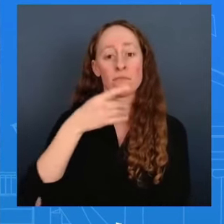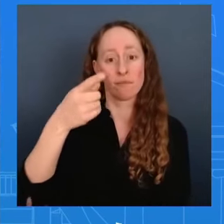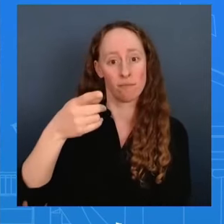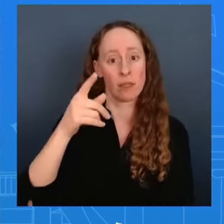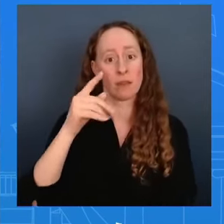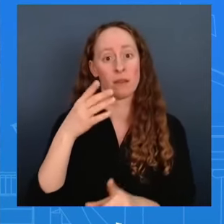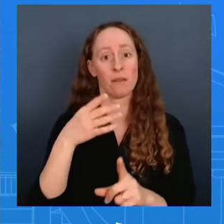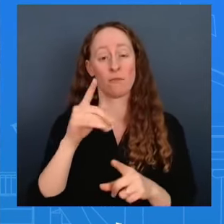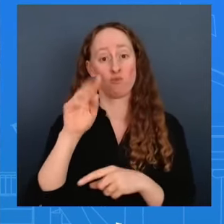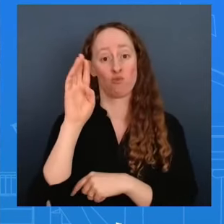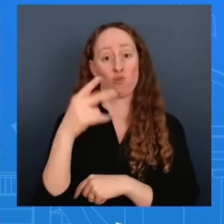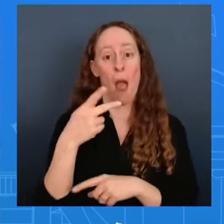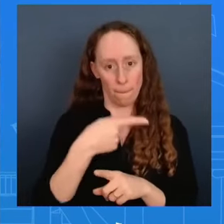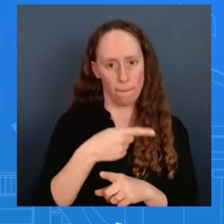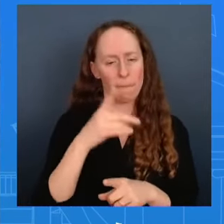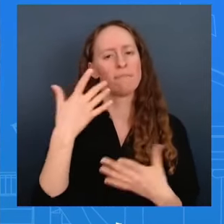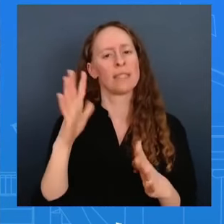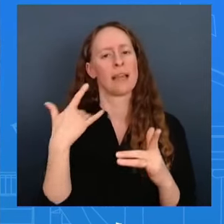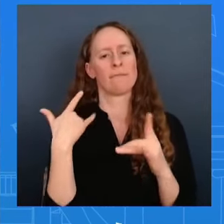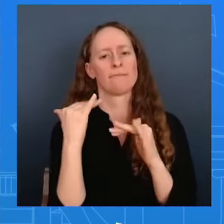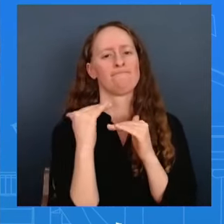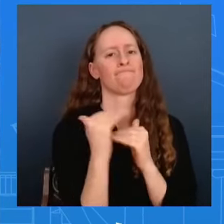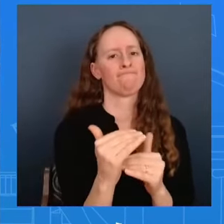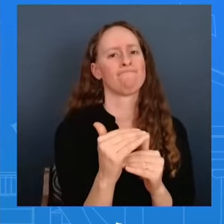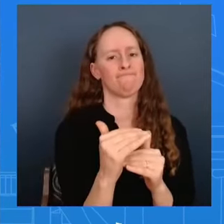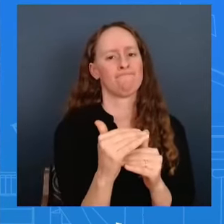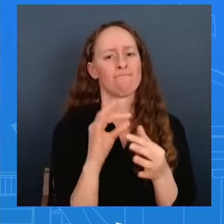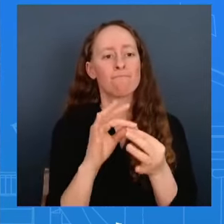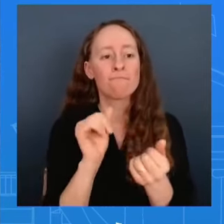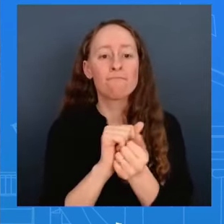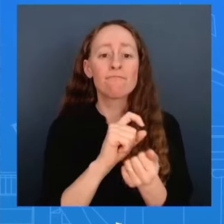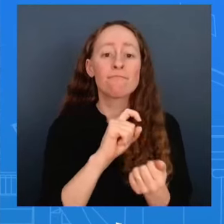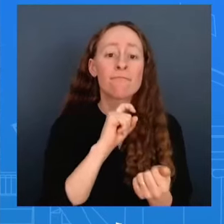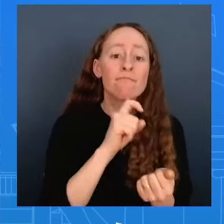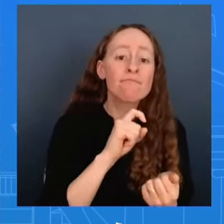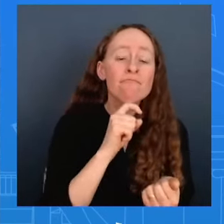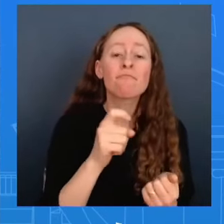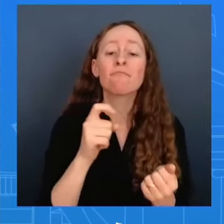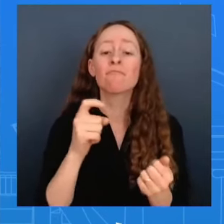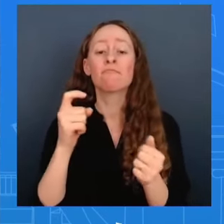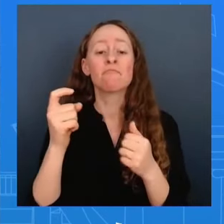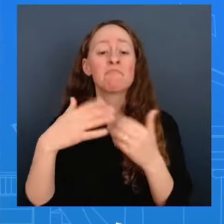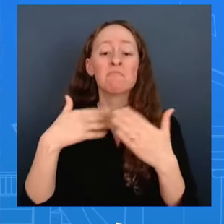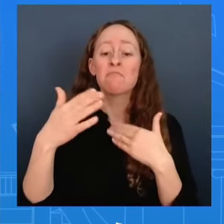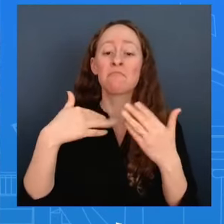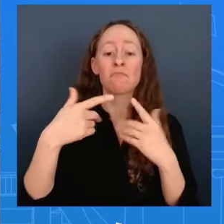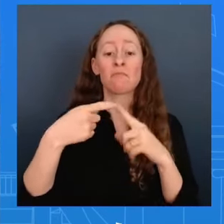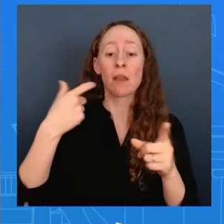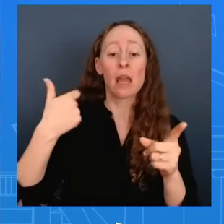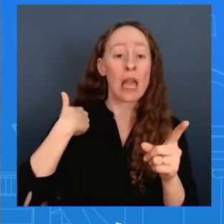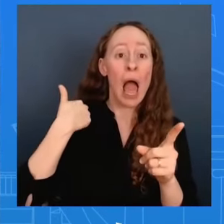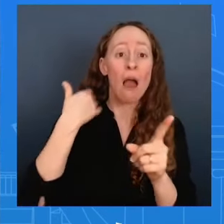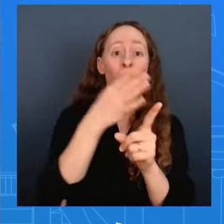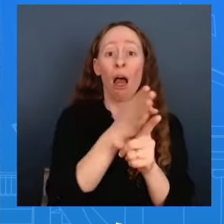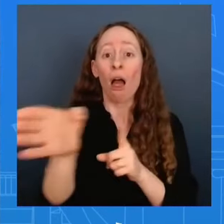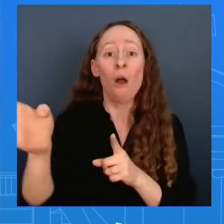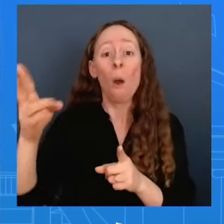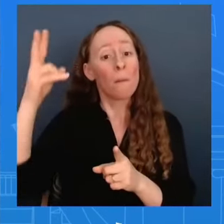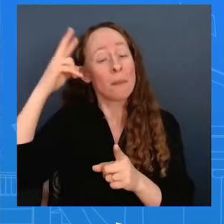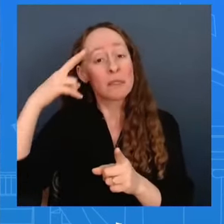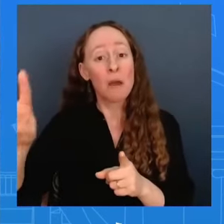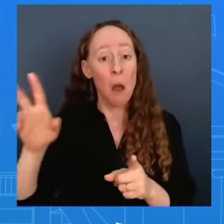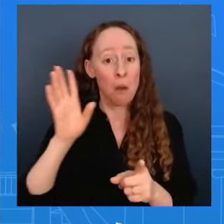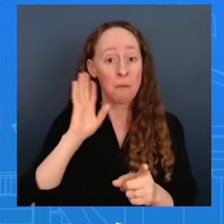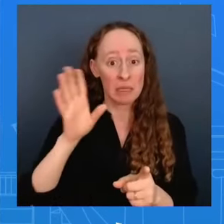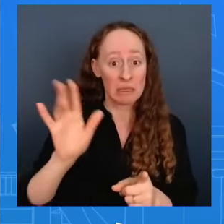tariff aluminums coming in from canada and mexico could there be the same policy related to evs uh once bw comes in